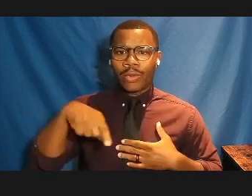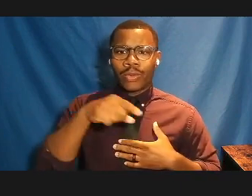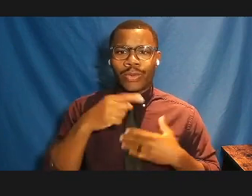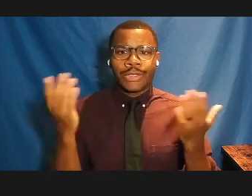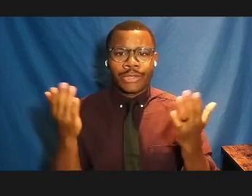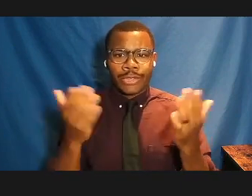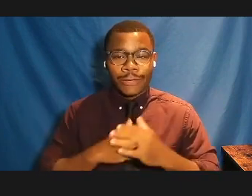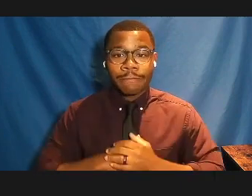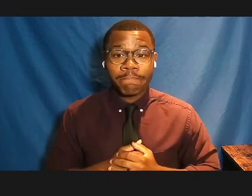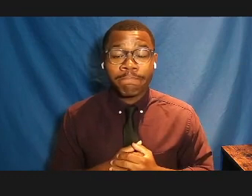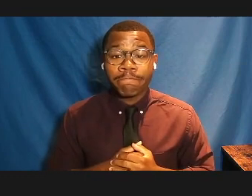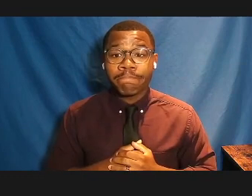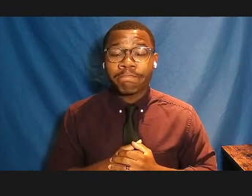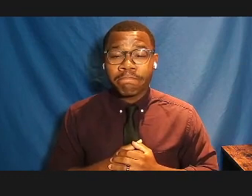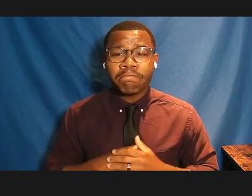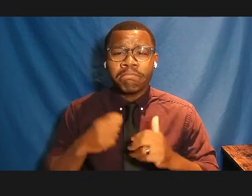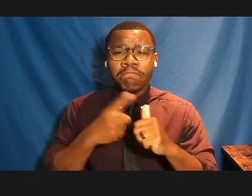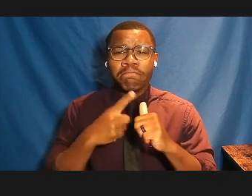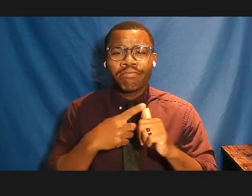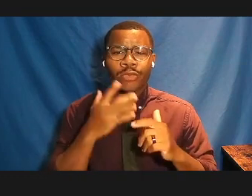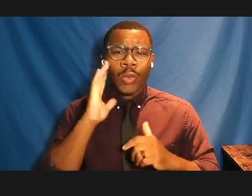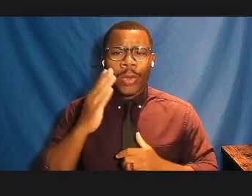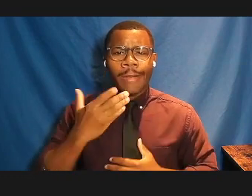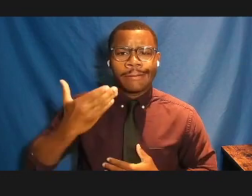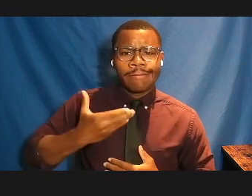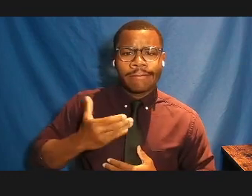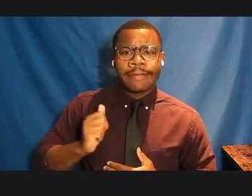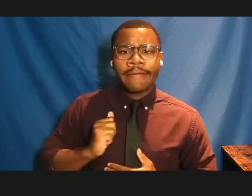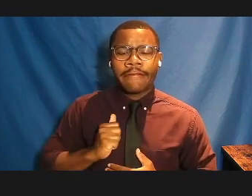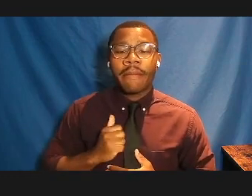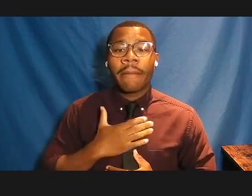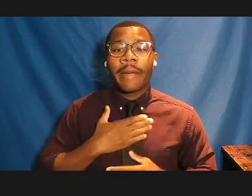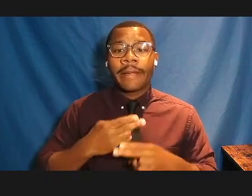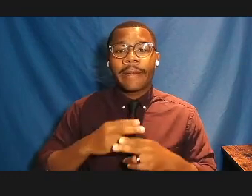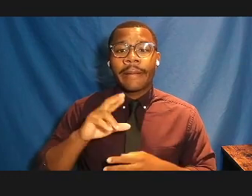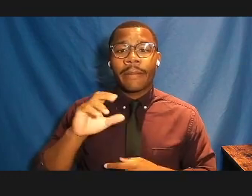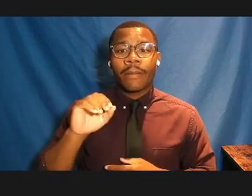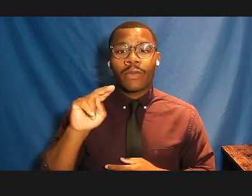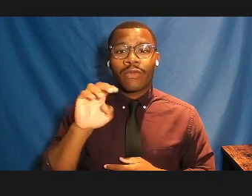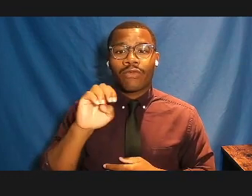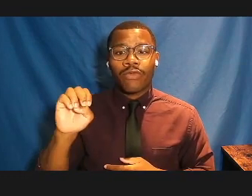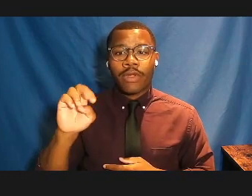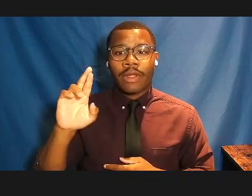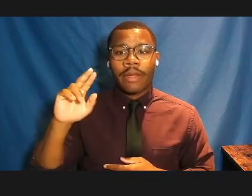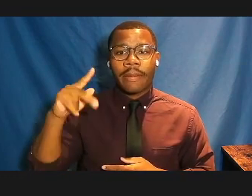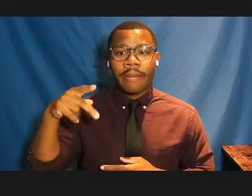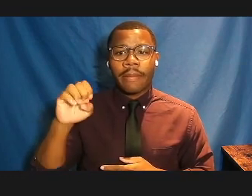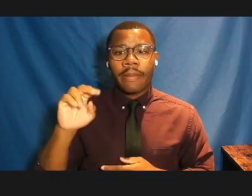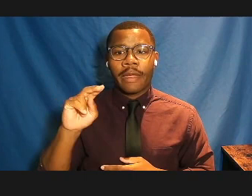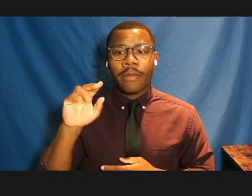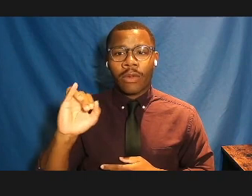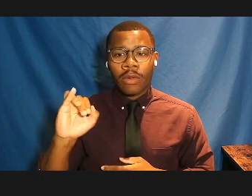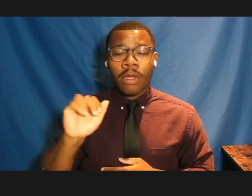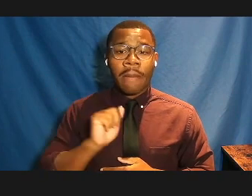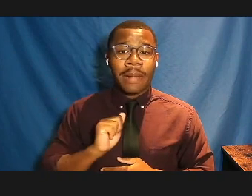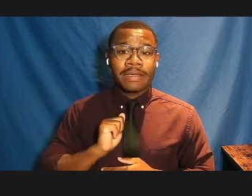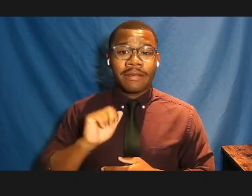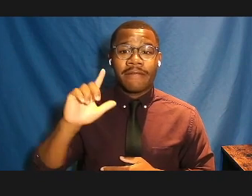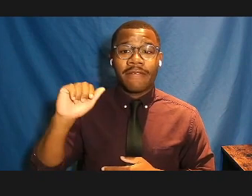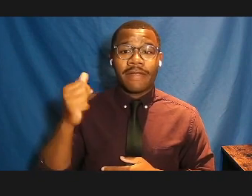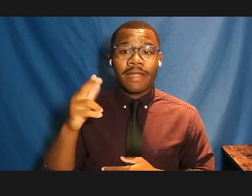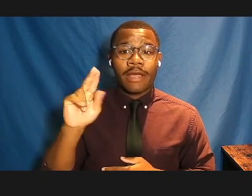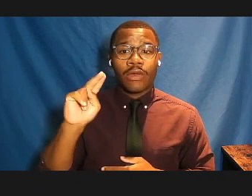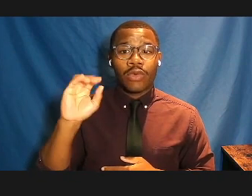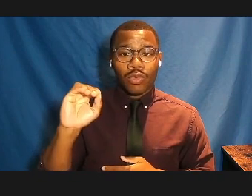a brief self-introduction. So I'm Ronnie Pinoy, she hers. I am Laguna Pueblo and Cherokee, and I am in a very